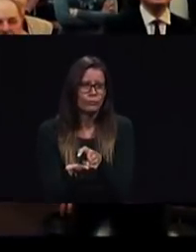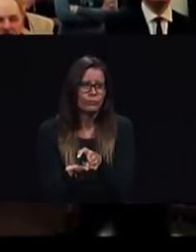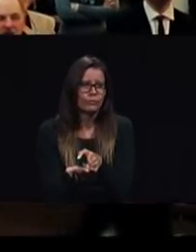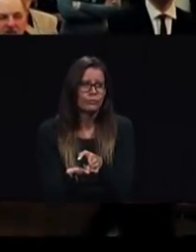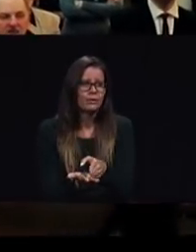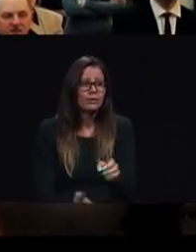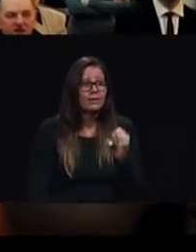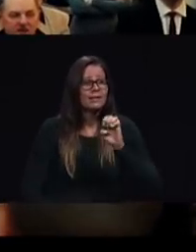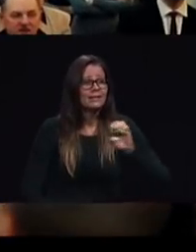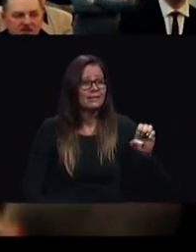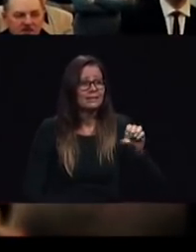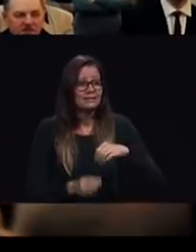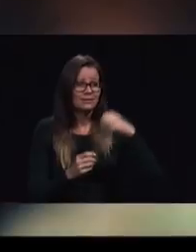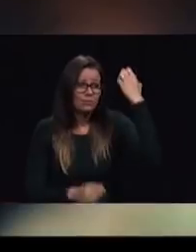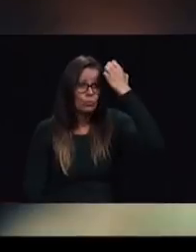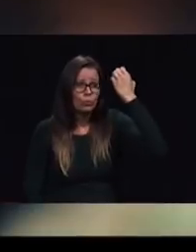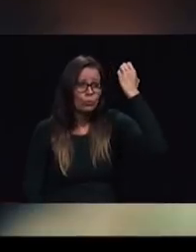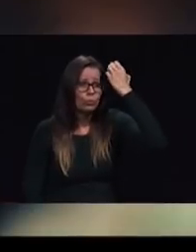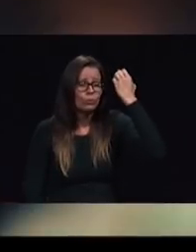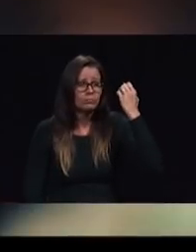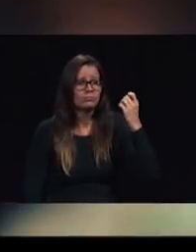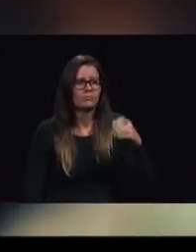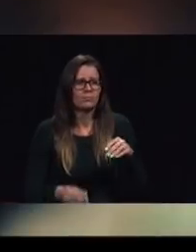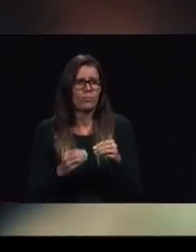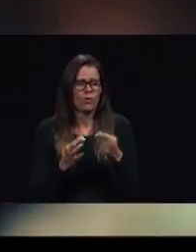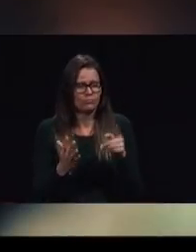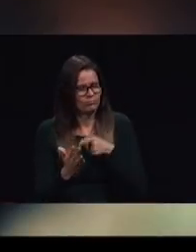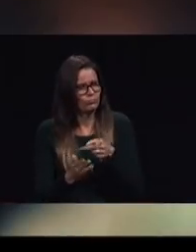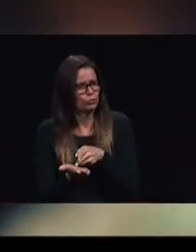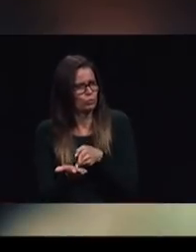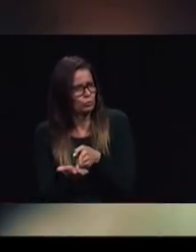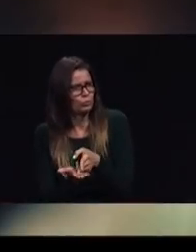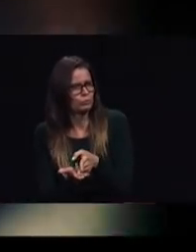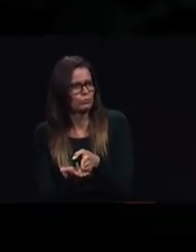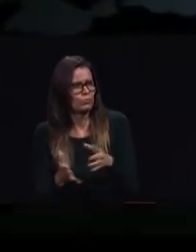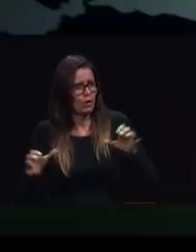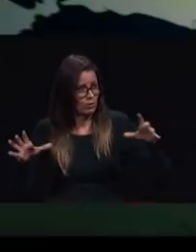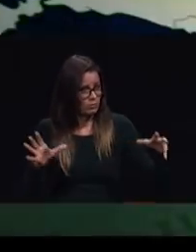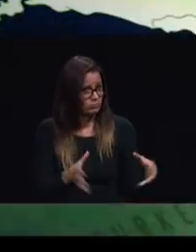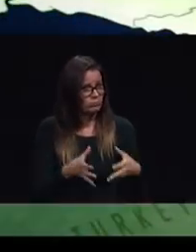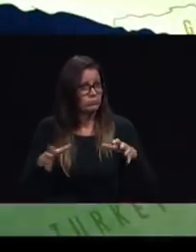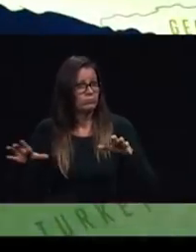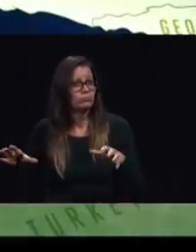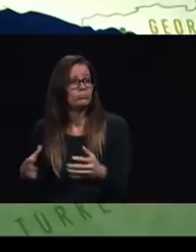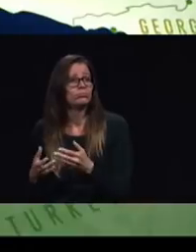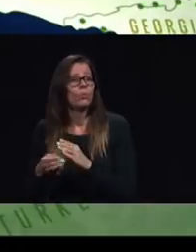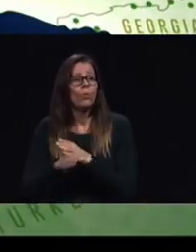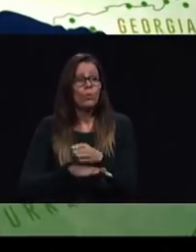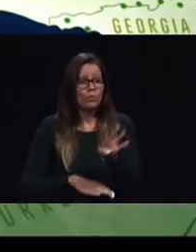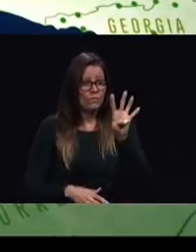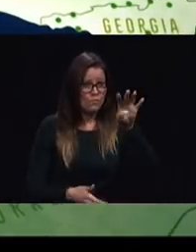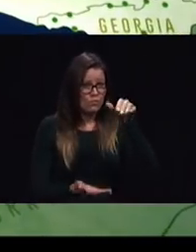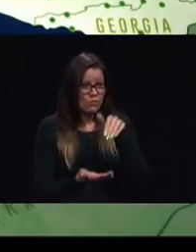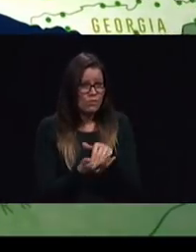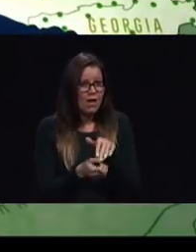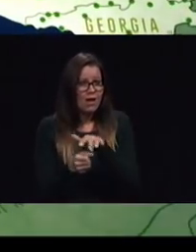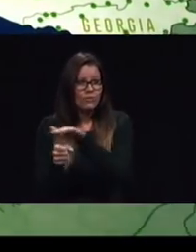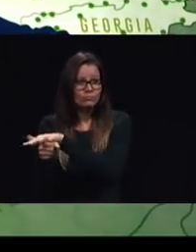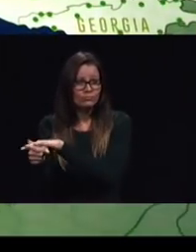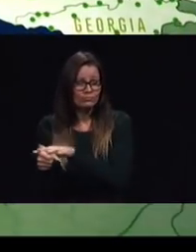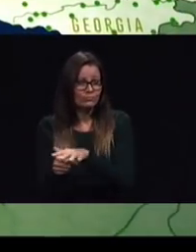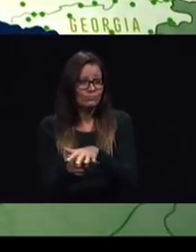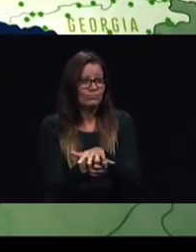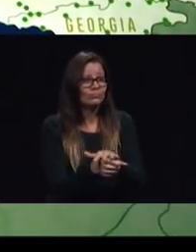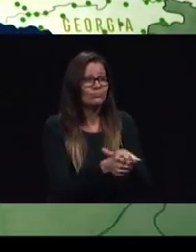it's so exciting the way people are gathering together in over 4,000 sites in six countries